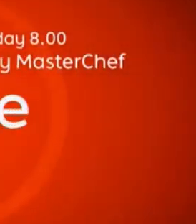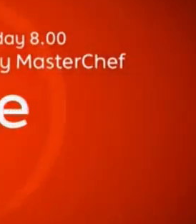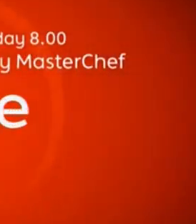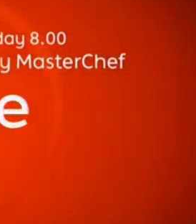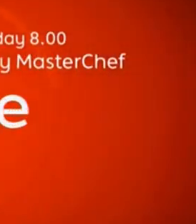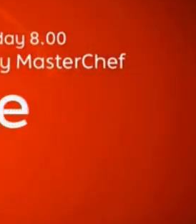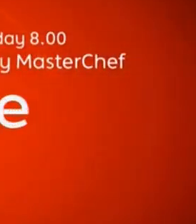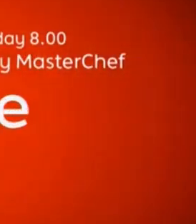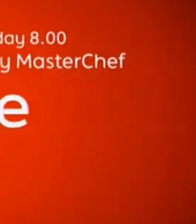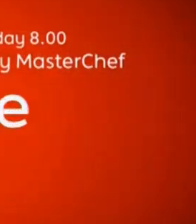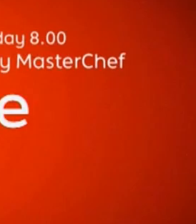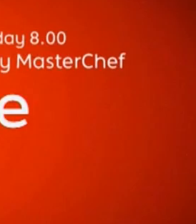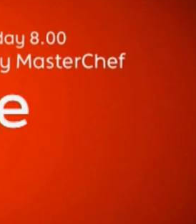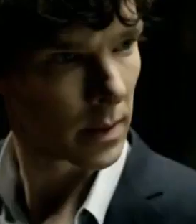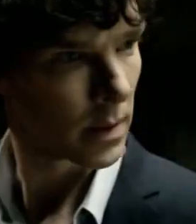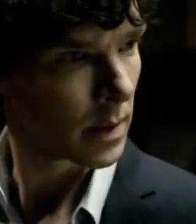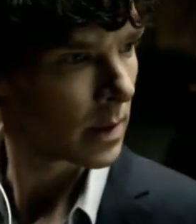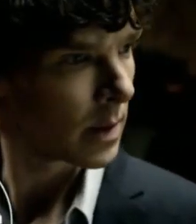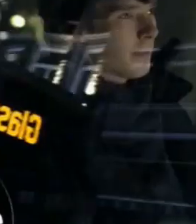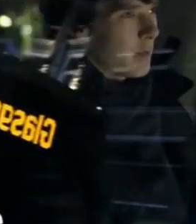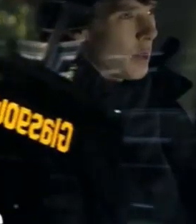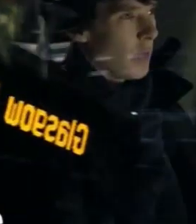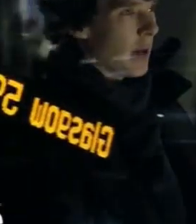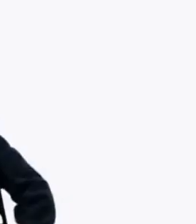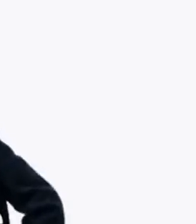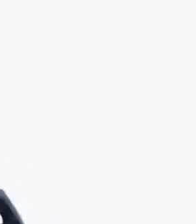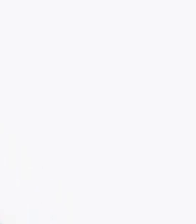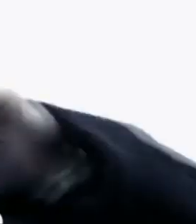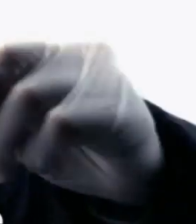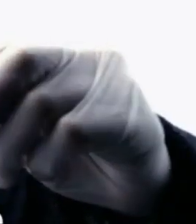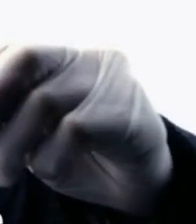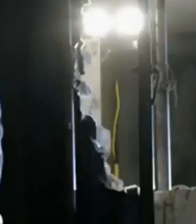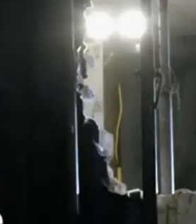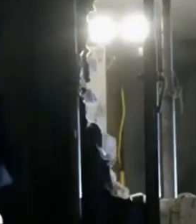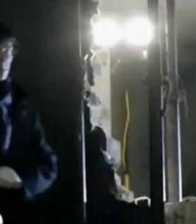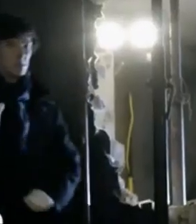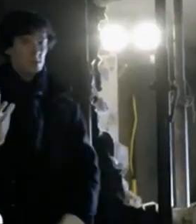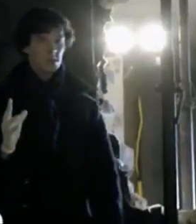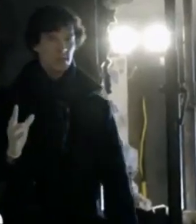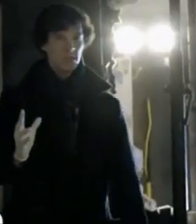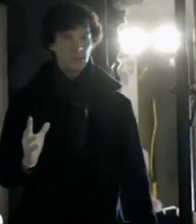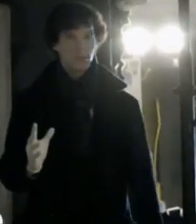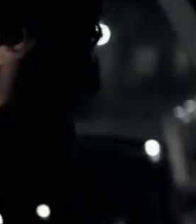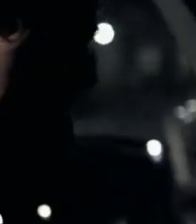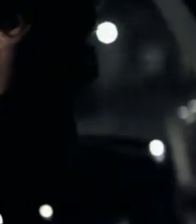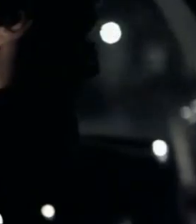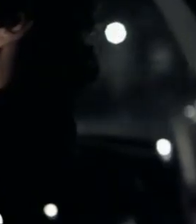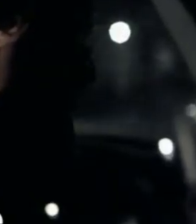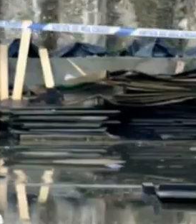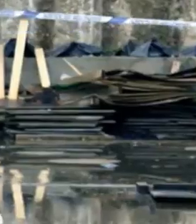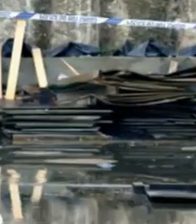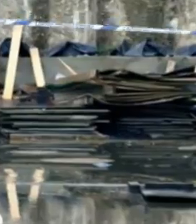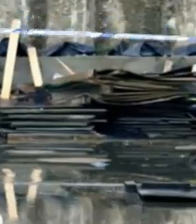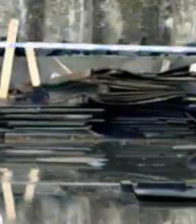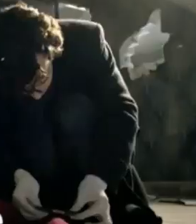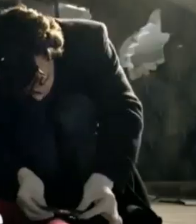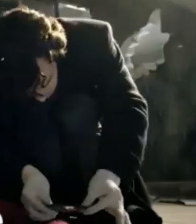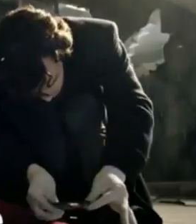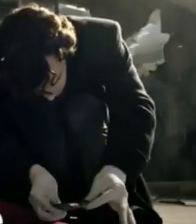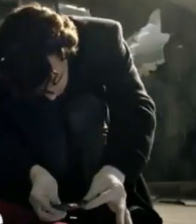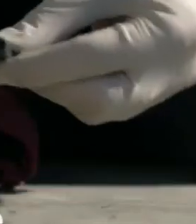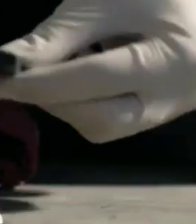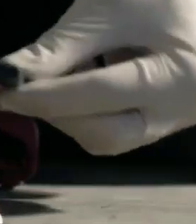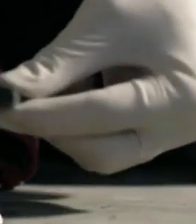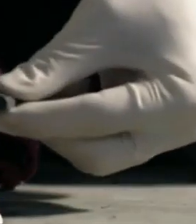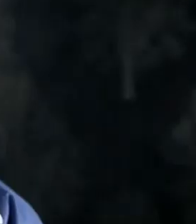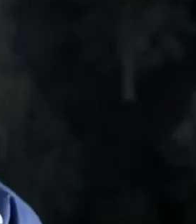One. Who are you? What do you do? What do you think? I'd say private detective. When the police are out of their depth, they